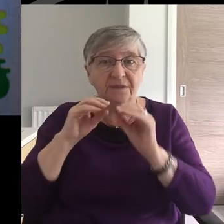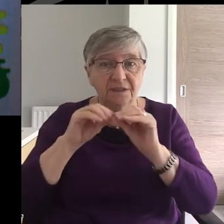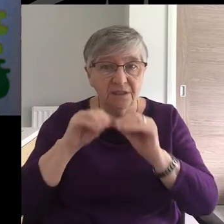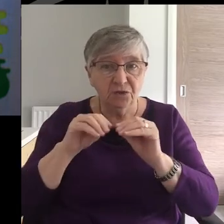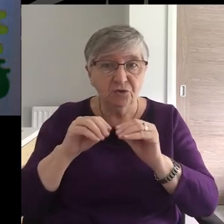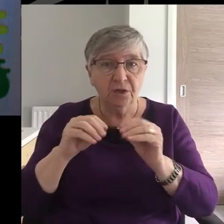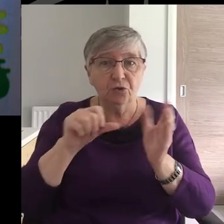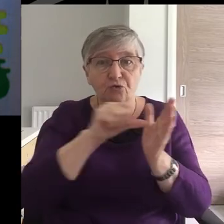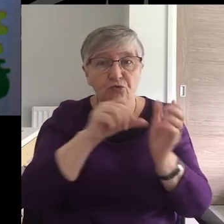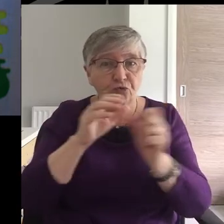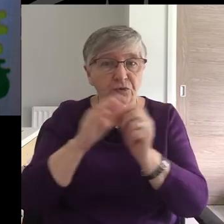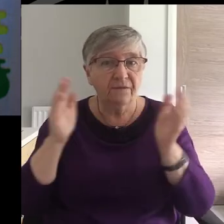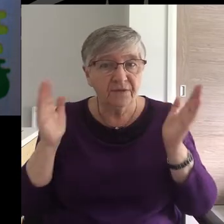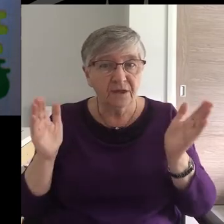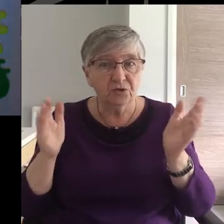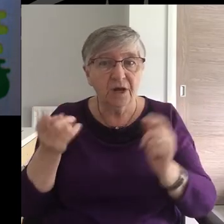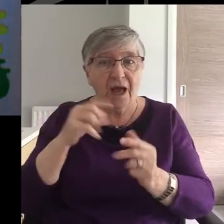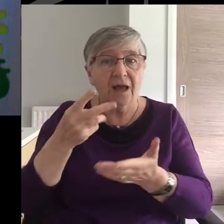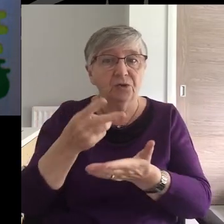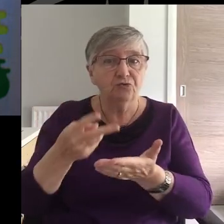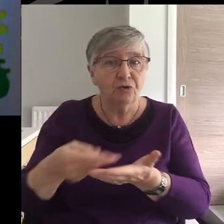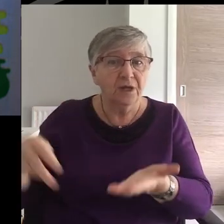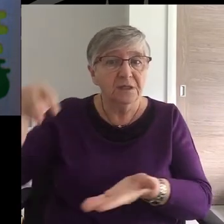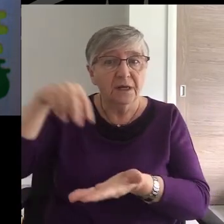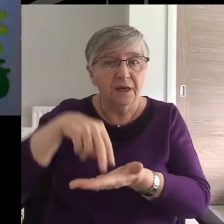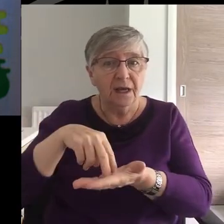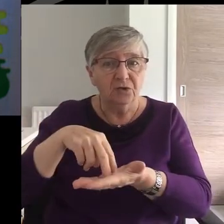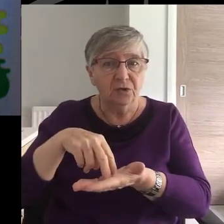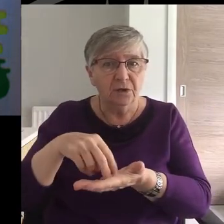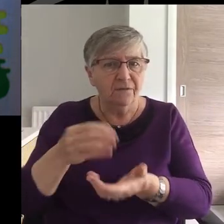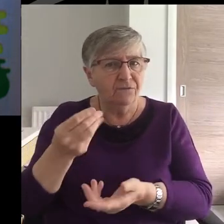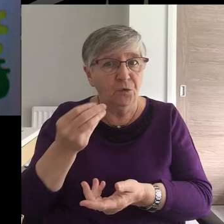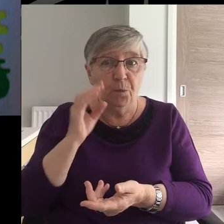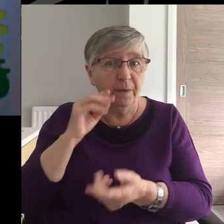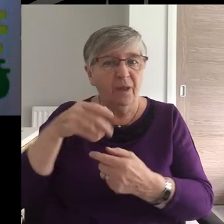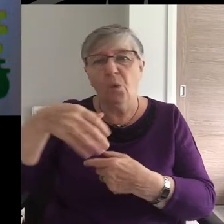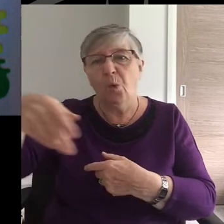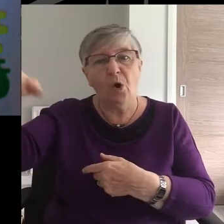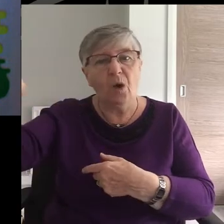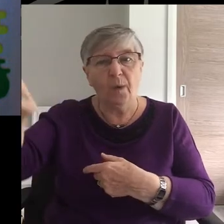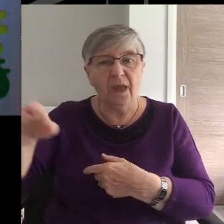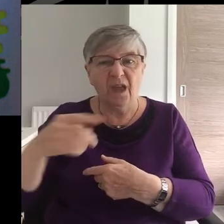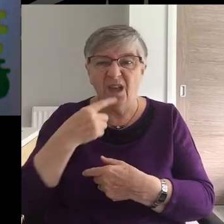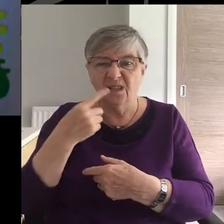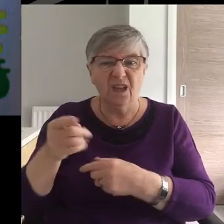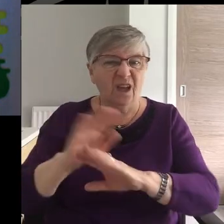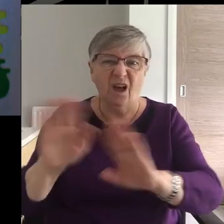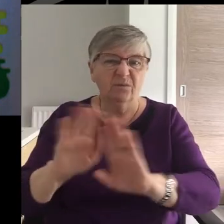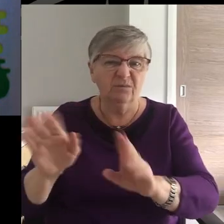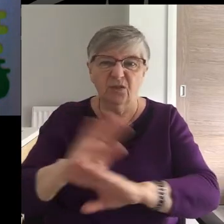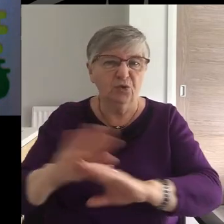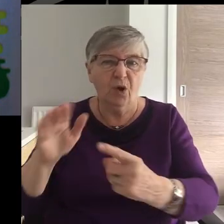resurrection, walks away with a shrug of the shoulders, dismissing him as unimportant.